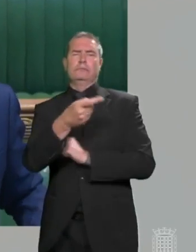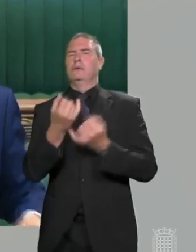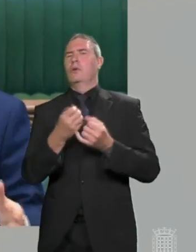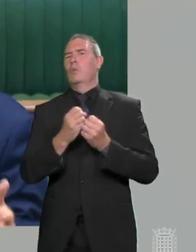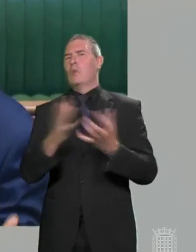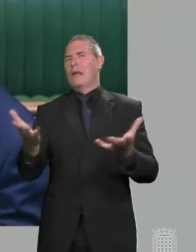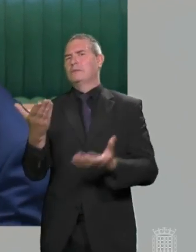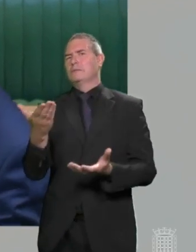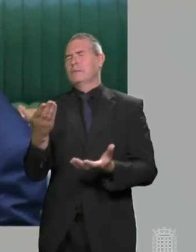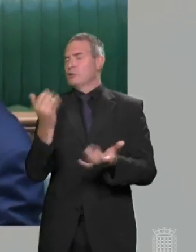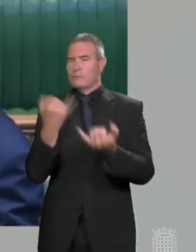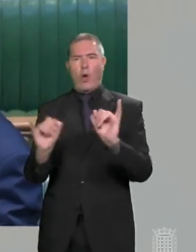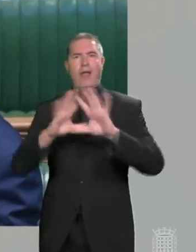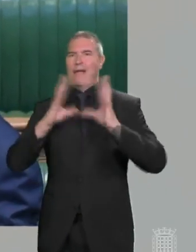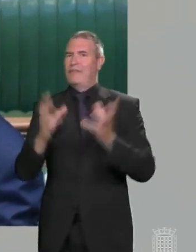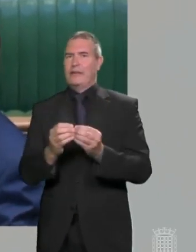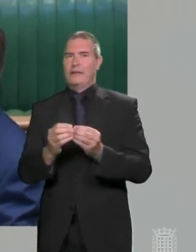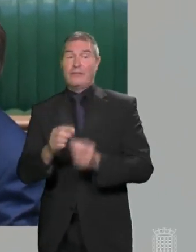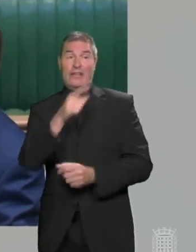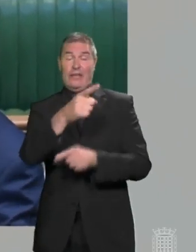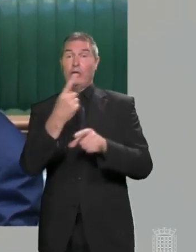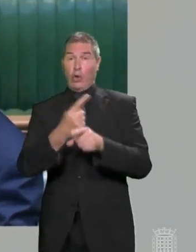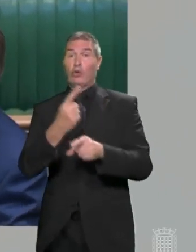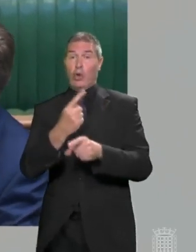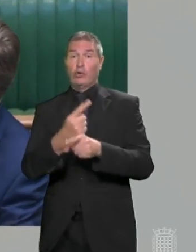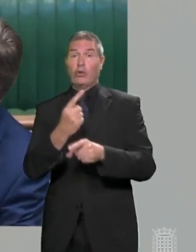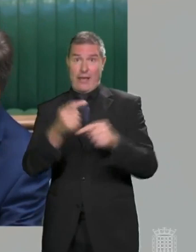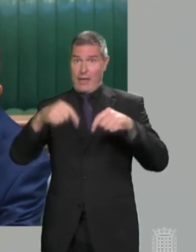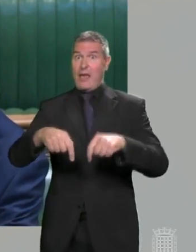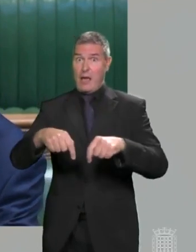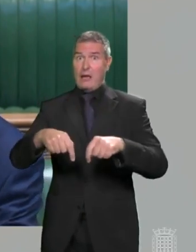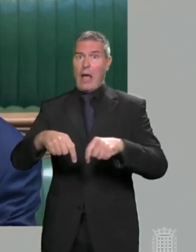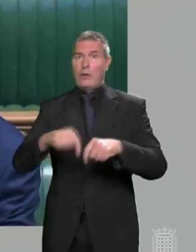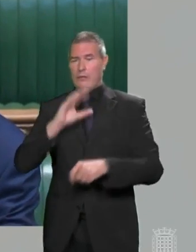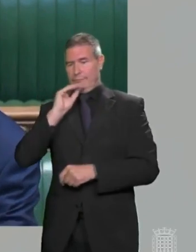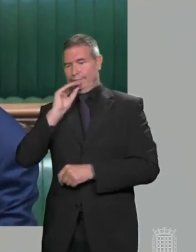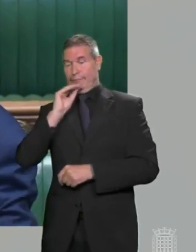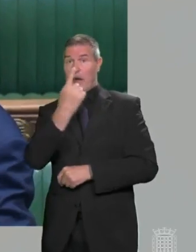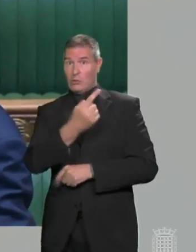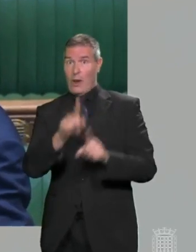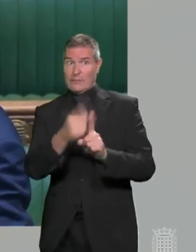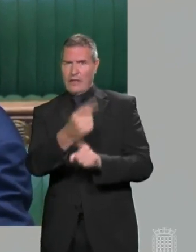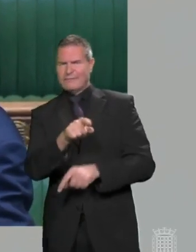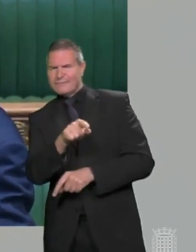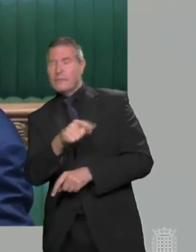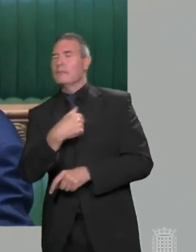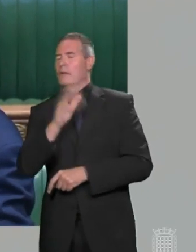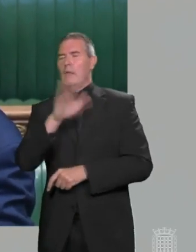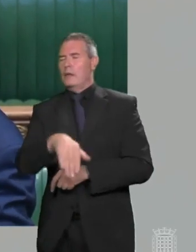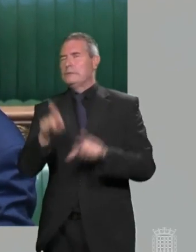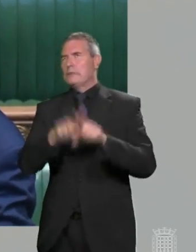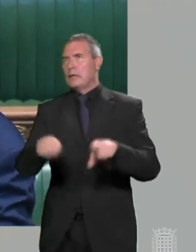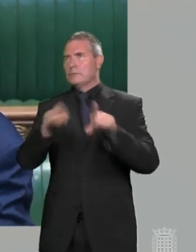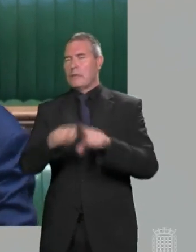everything the Prime Minister says today, both what he says at the dispatch box and also what he mutters, is that we've heard it all before